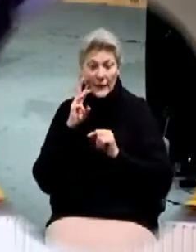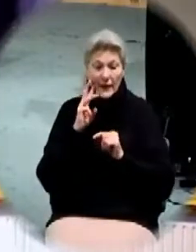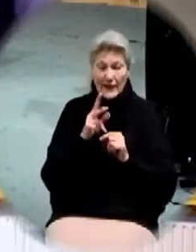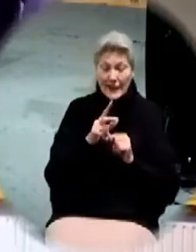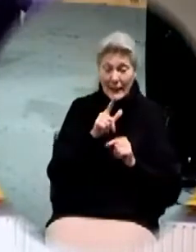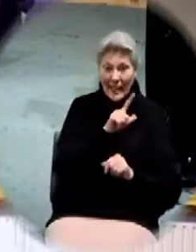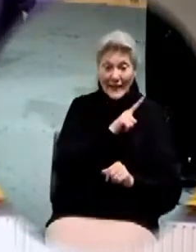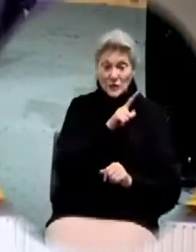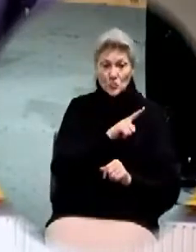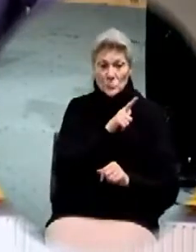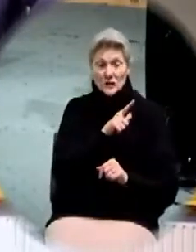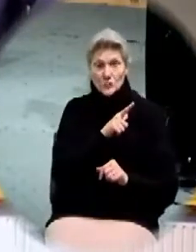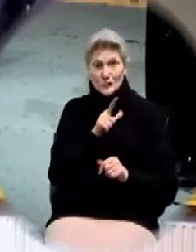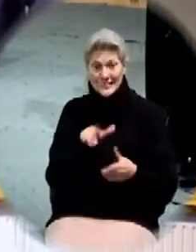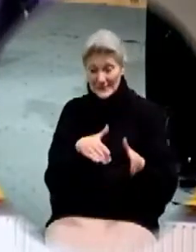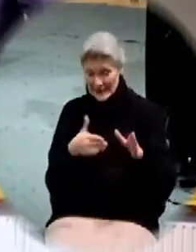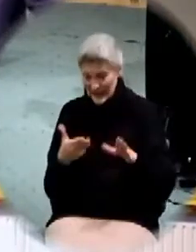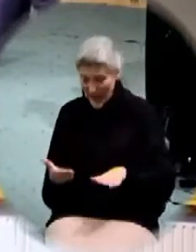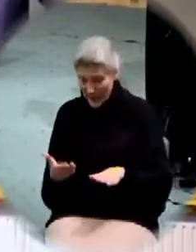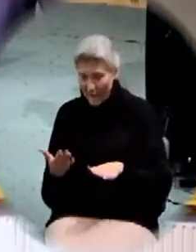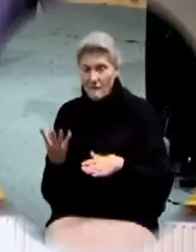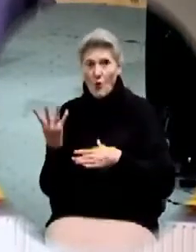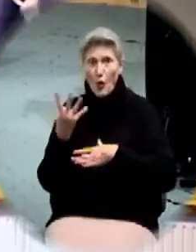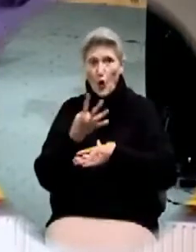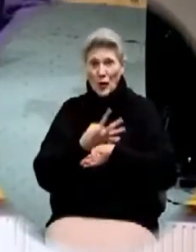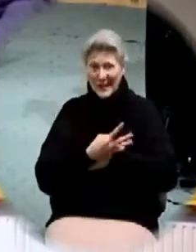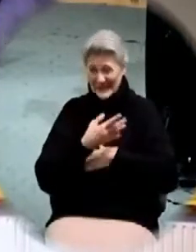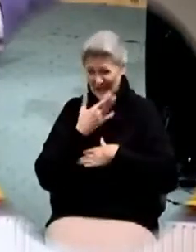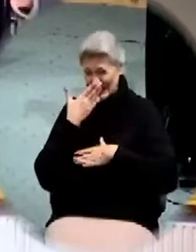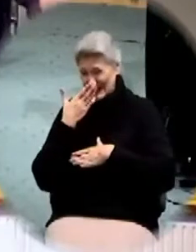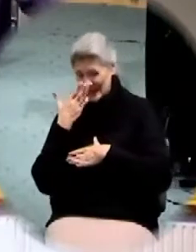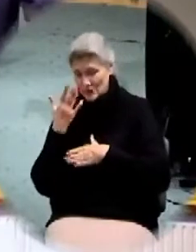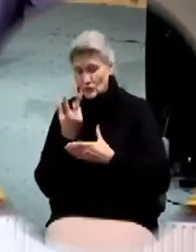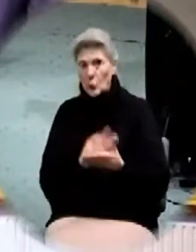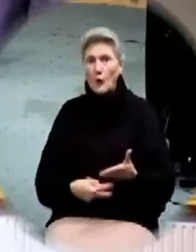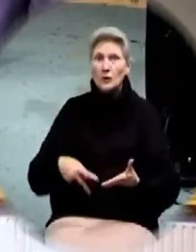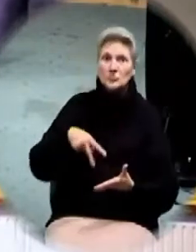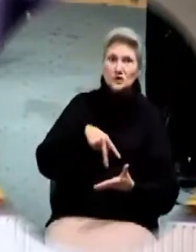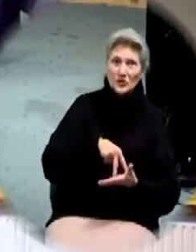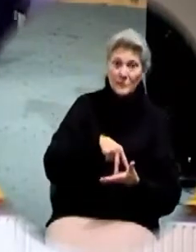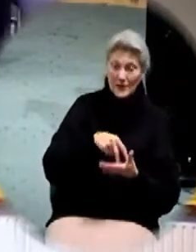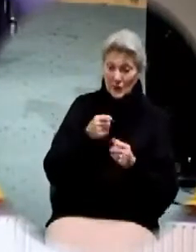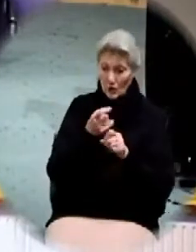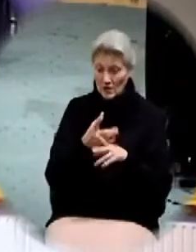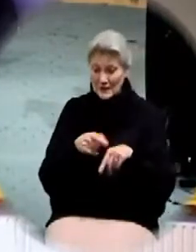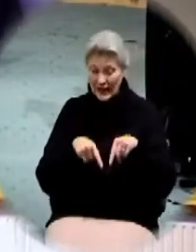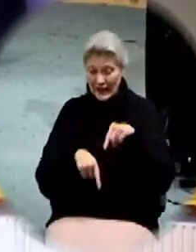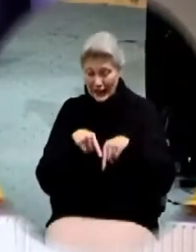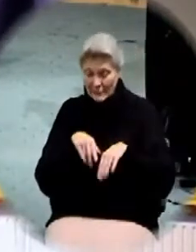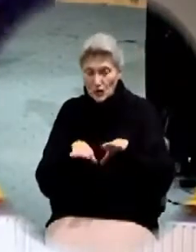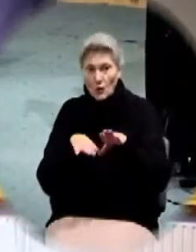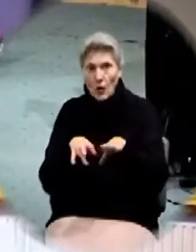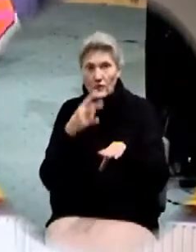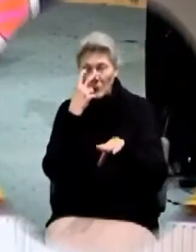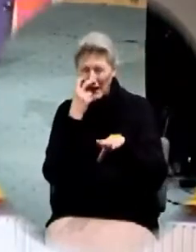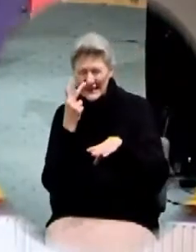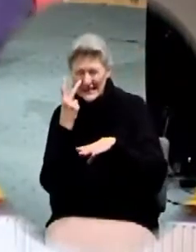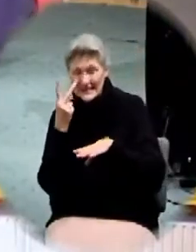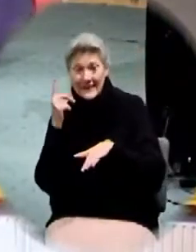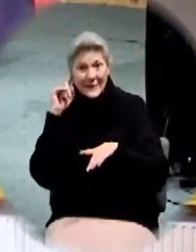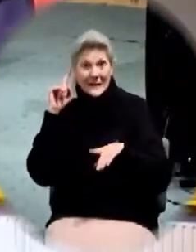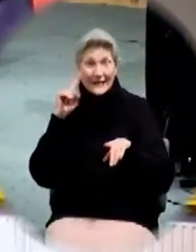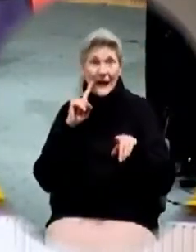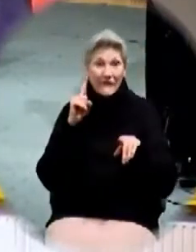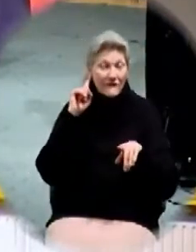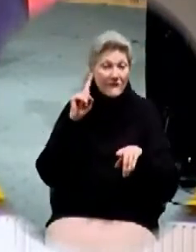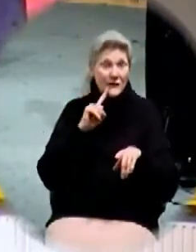four days and now he stinks he caused the lame to walk the blind to see the deaf ears to be opened he was the master